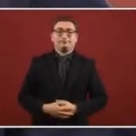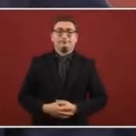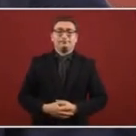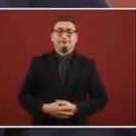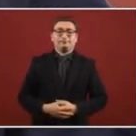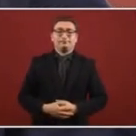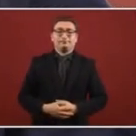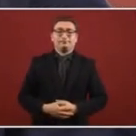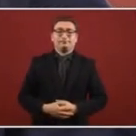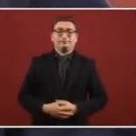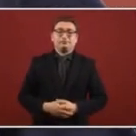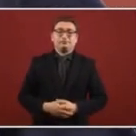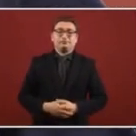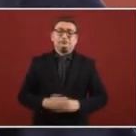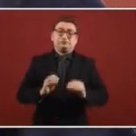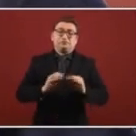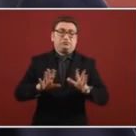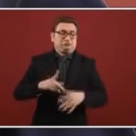and we need to respect